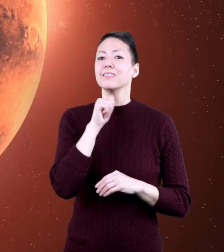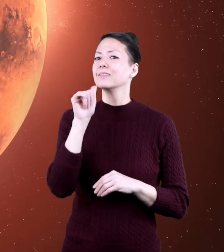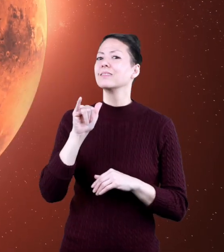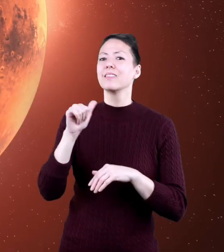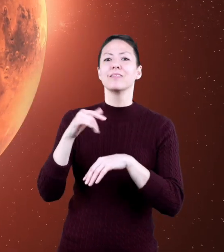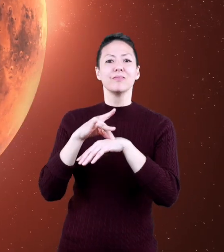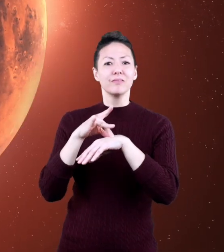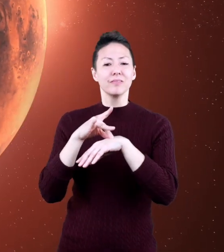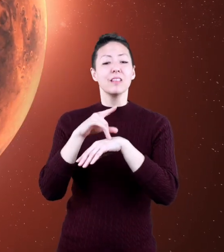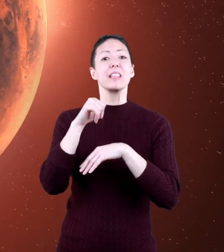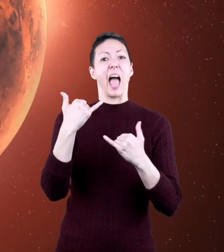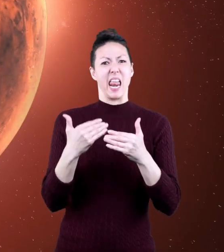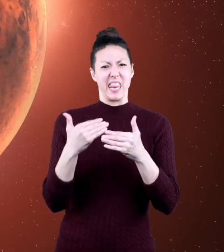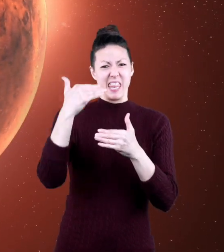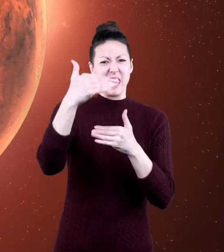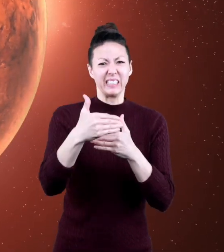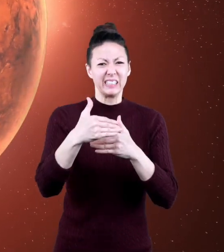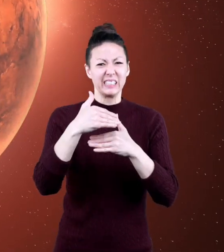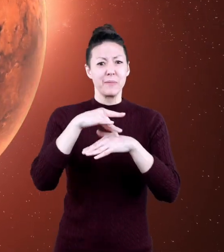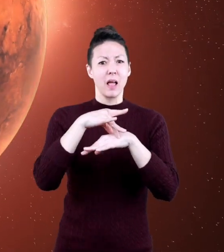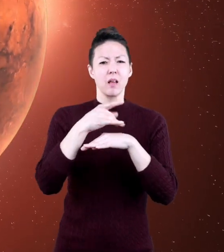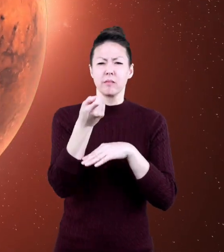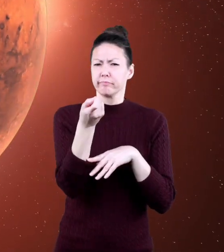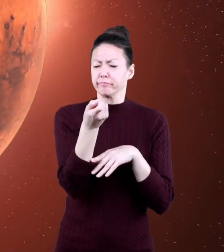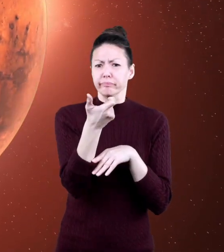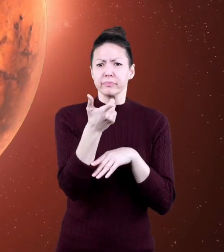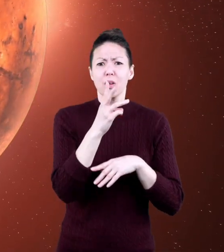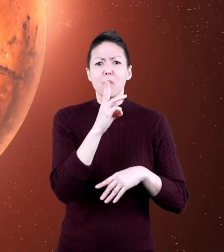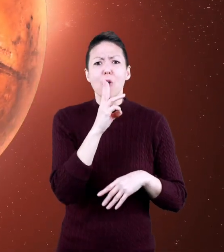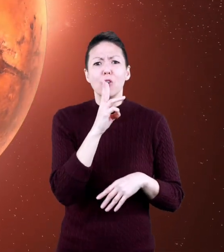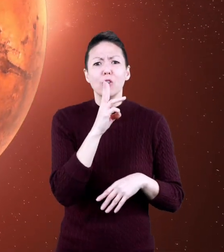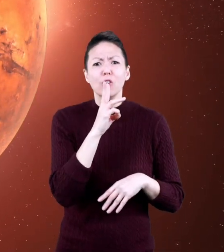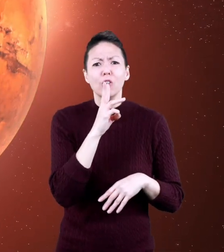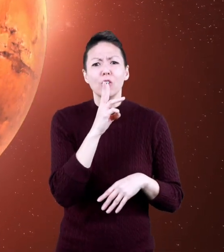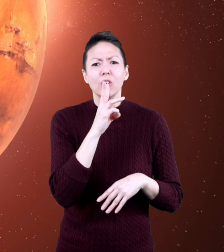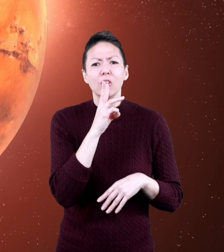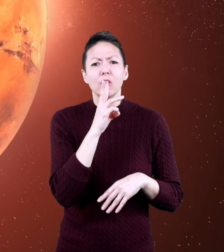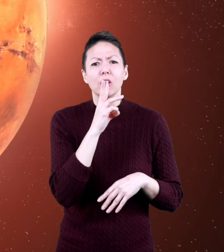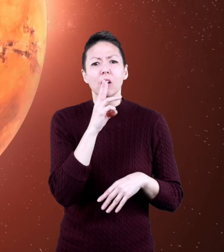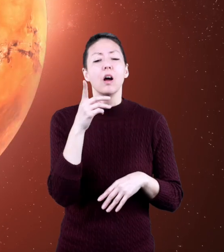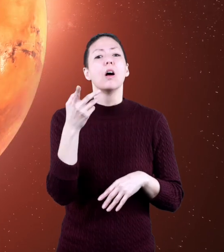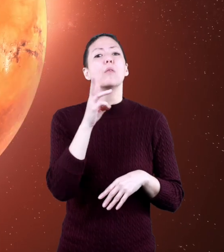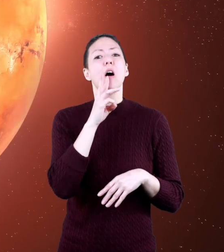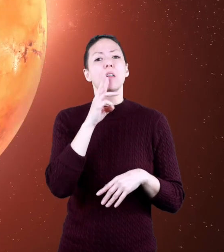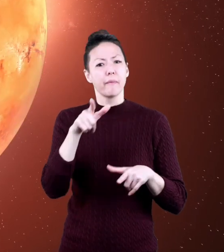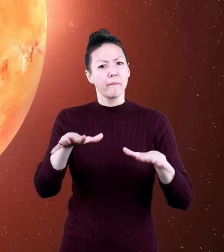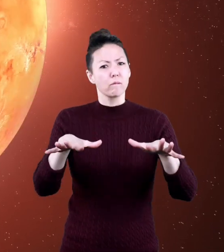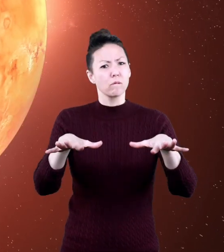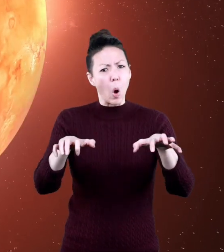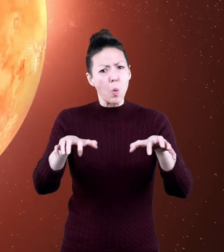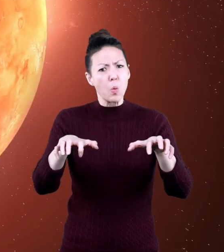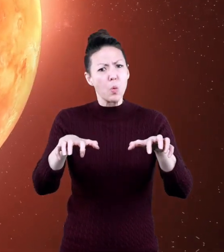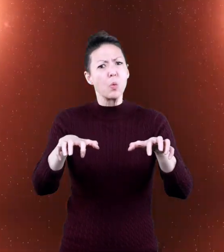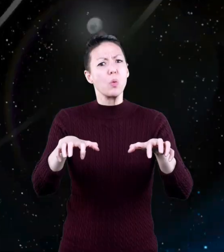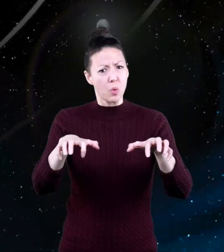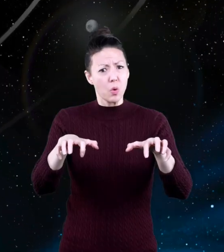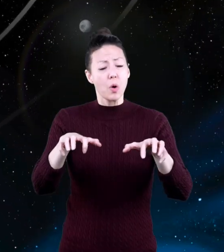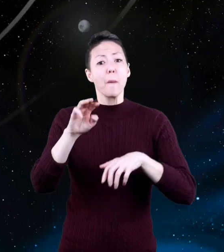Unlike Earth, our next planet has very little water on it, and what water it does have is frozen.